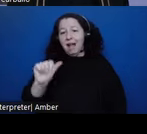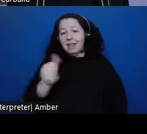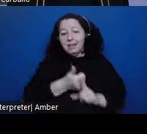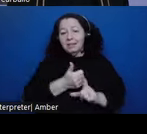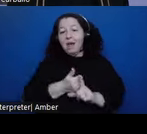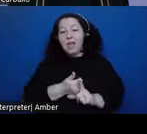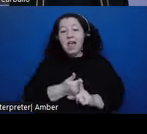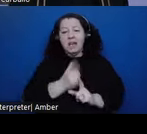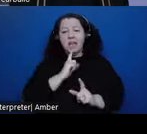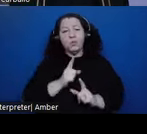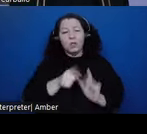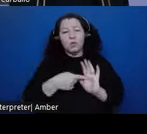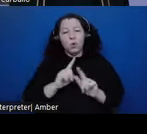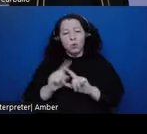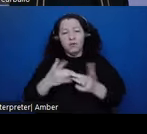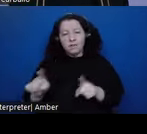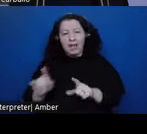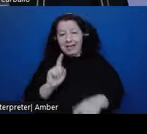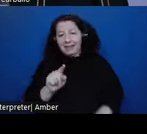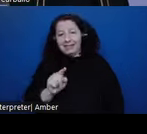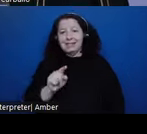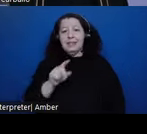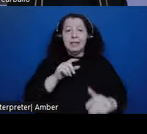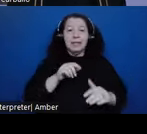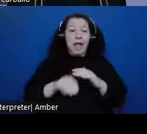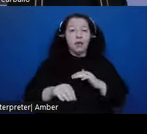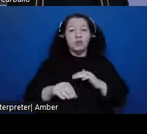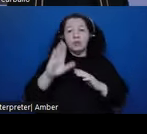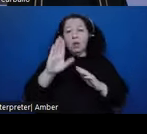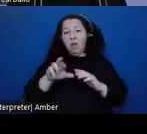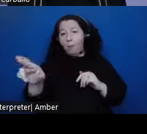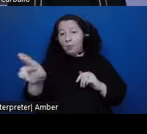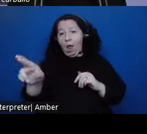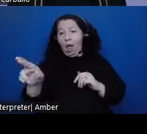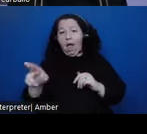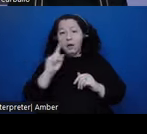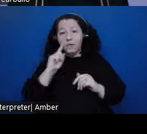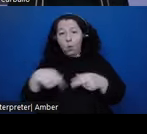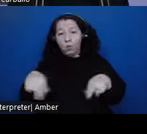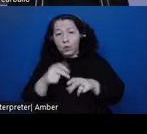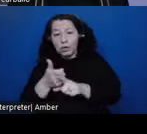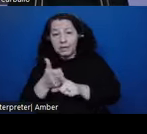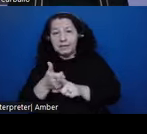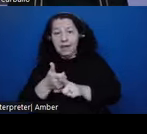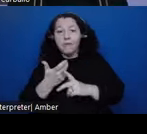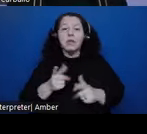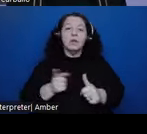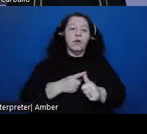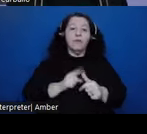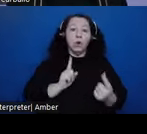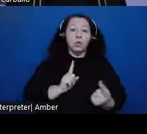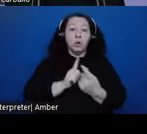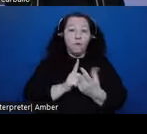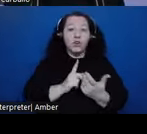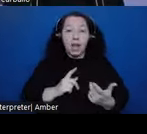this encounter, like the entrance on the top right into the region, the first confrontations, although